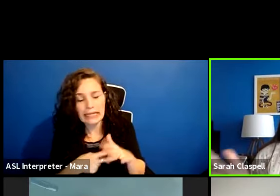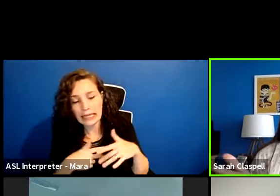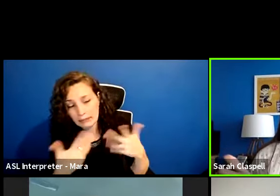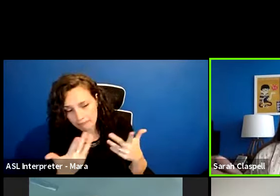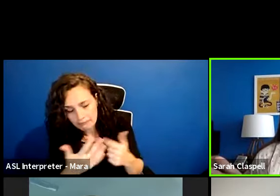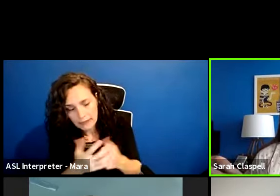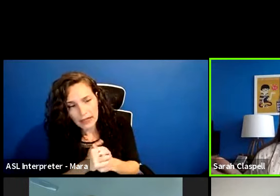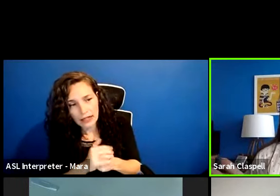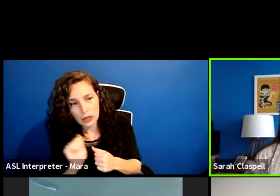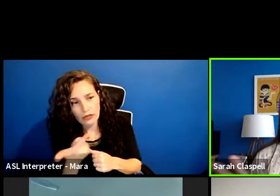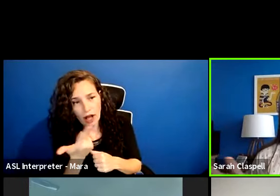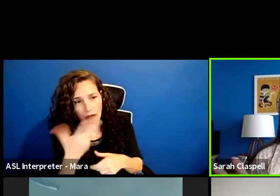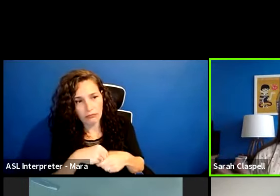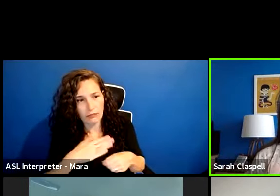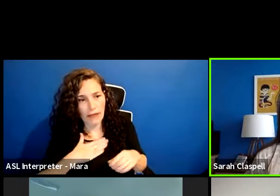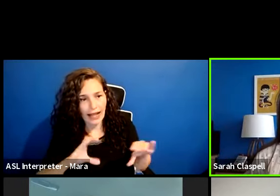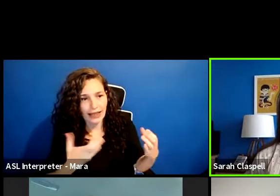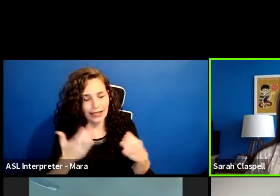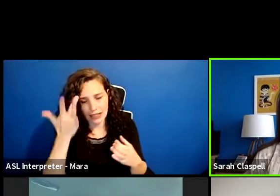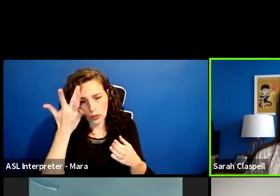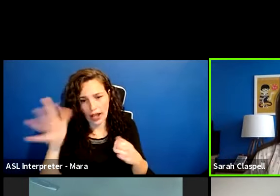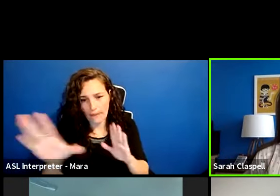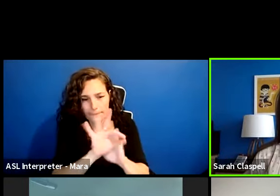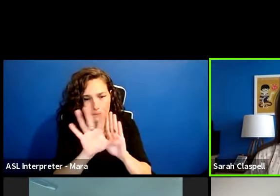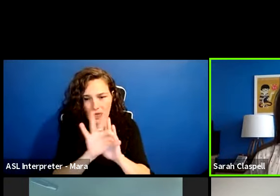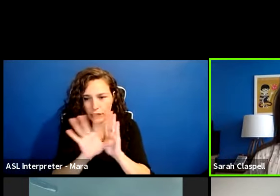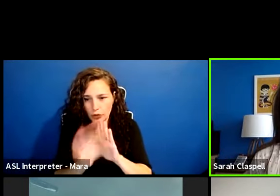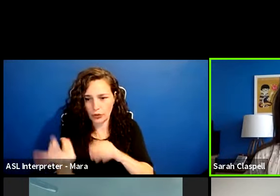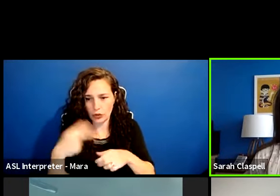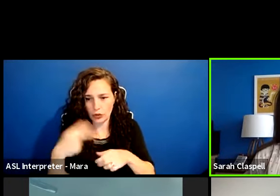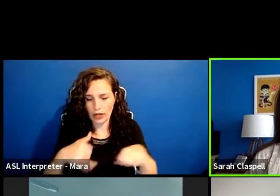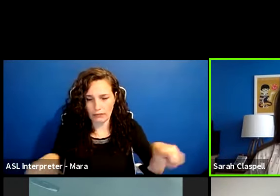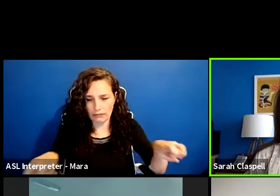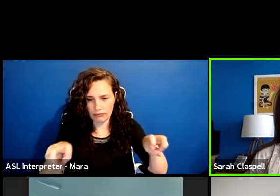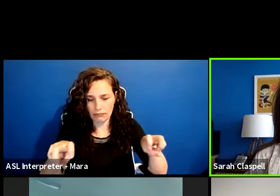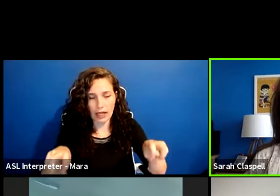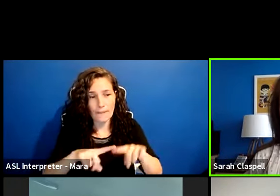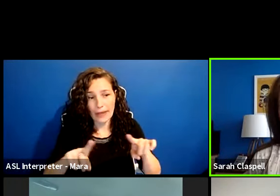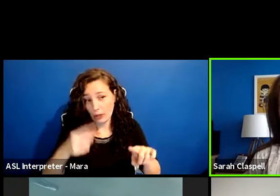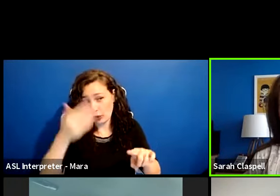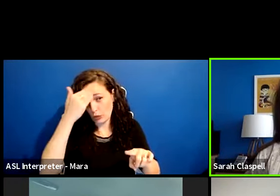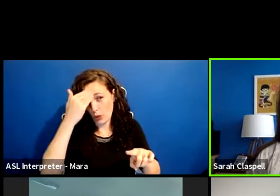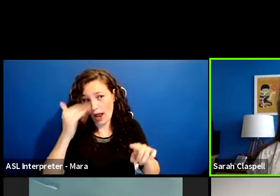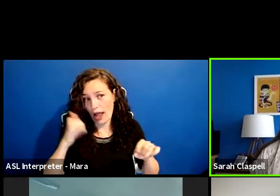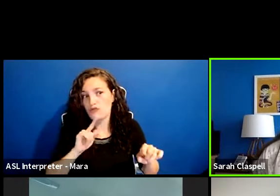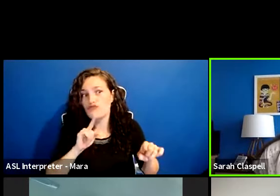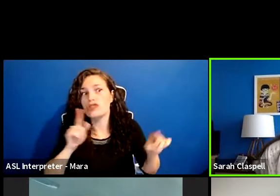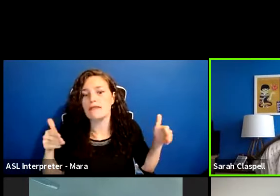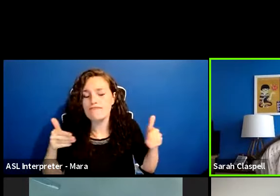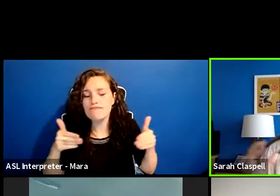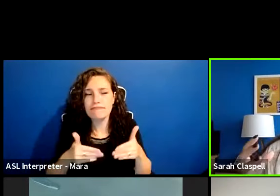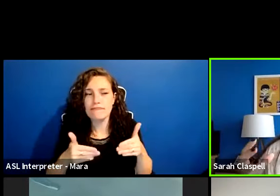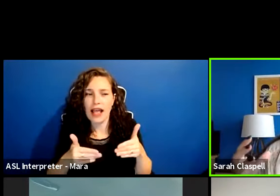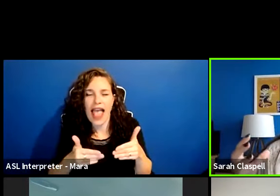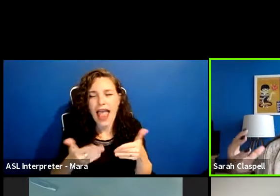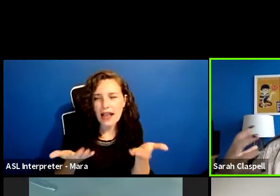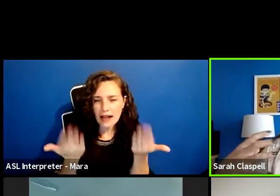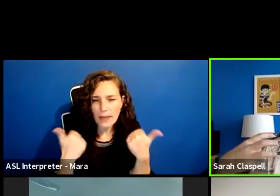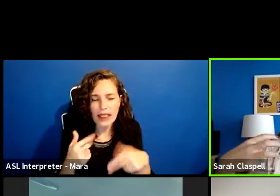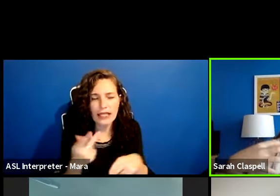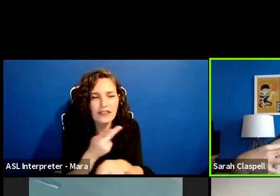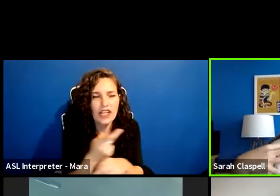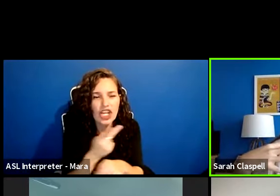um, you've all been in my classes. That's why I chose you to be here, but you know that this is something I'm all about. I'm all about like, Hey, let's figure out